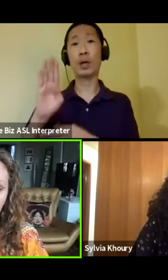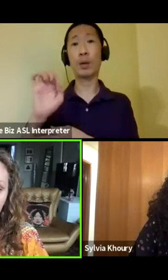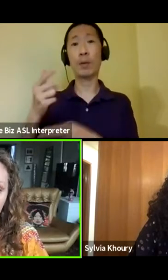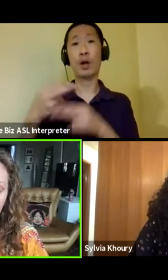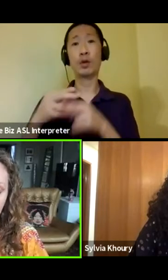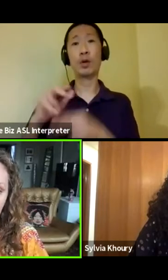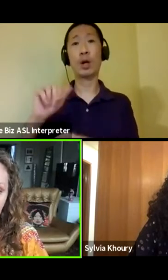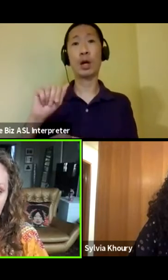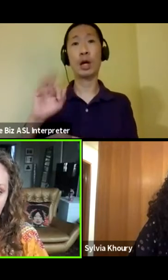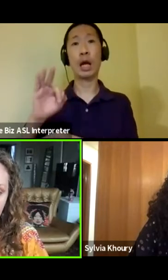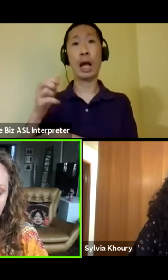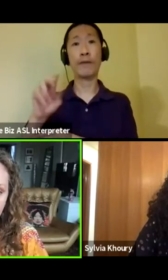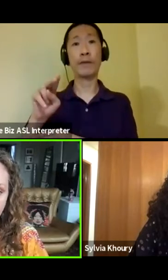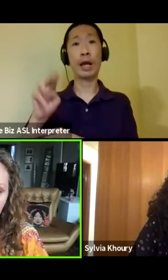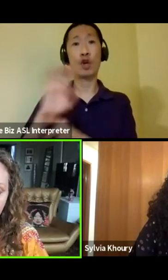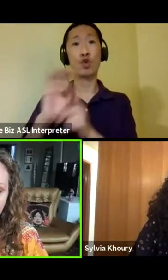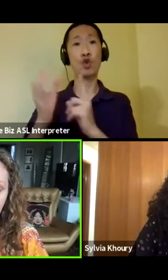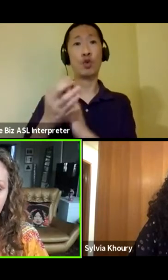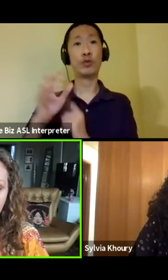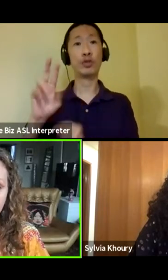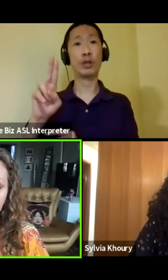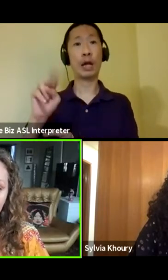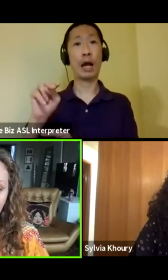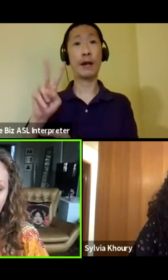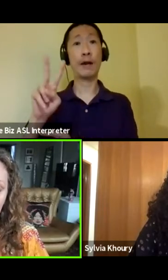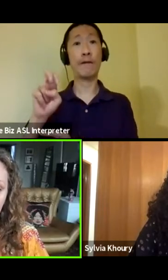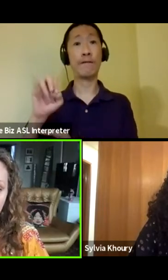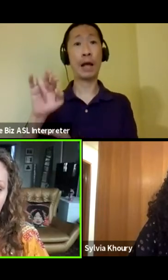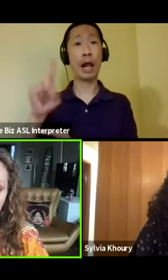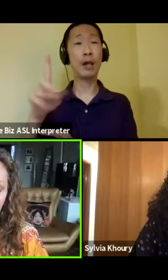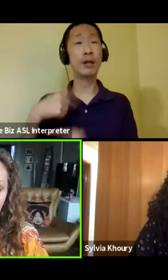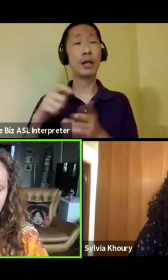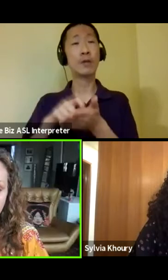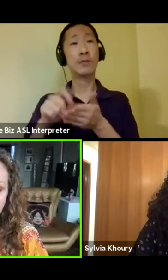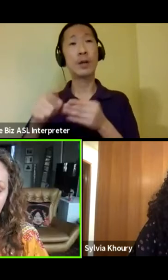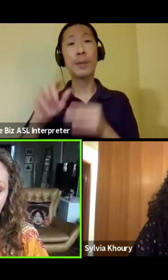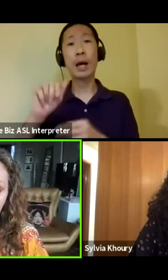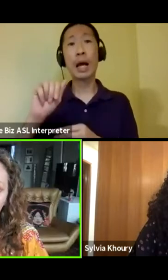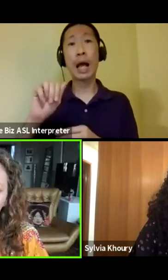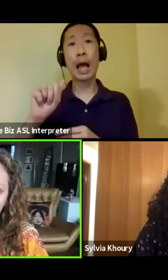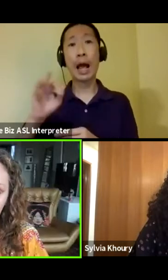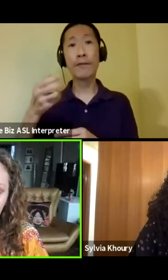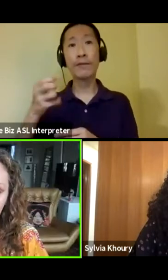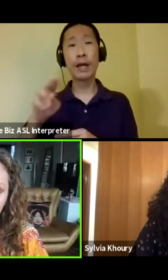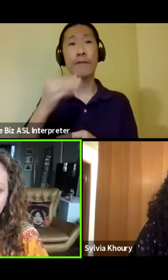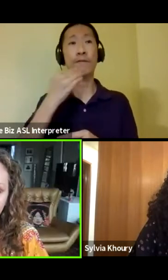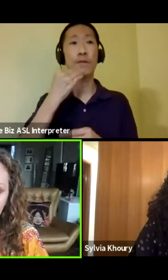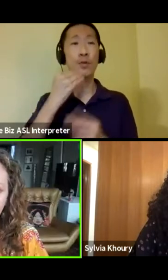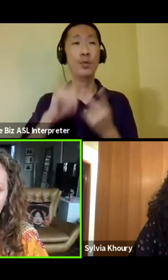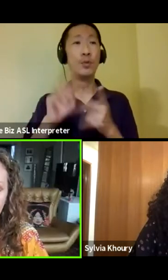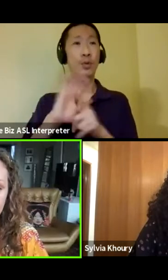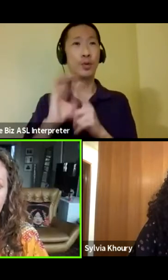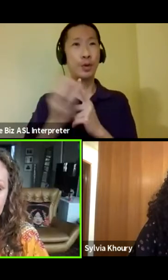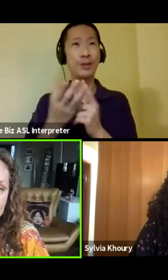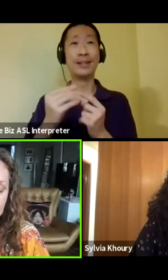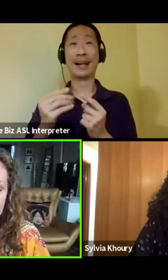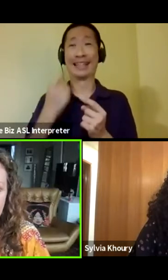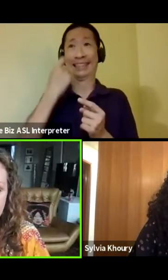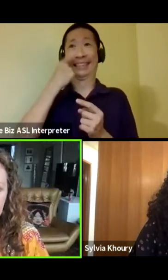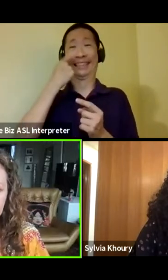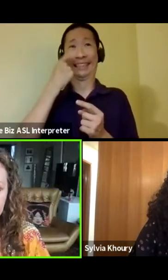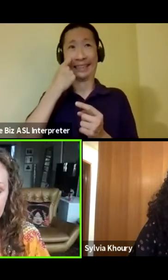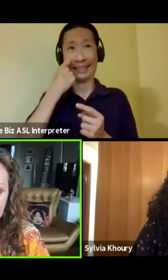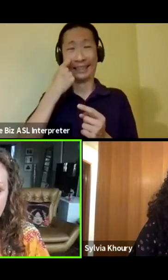afghan culture unveiled and i write about afghan food culture and most recently all about how i